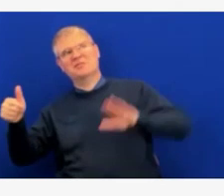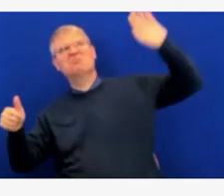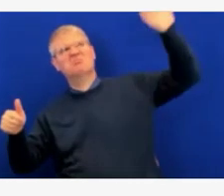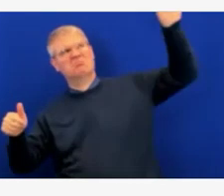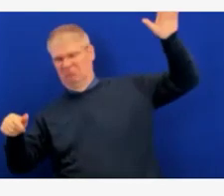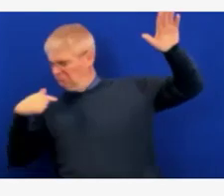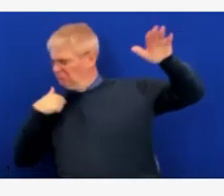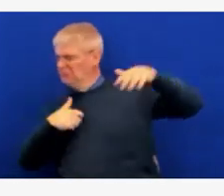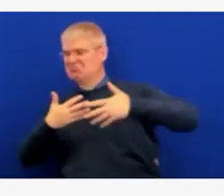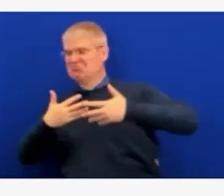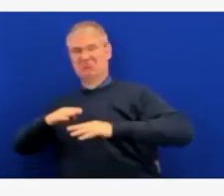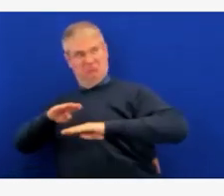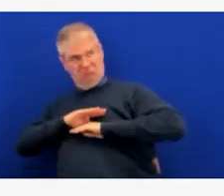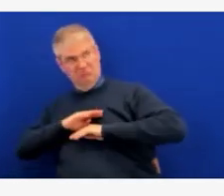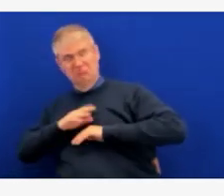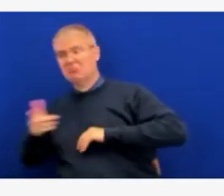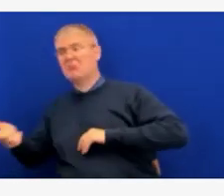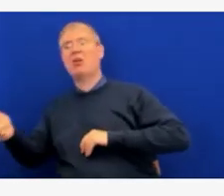Thanks, Hyatt. Director?